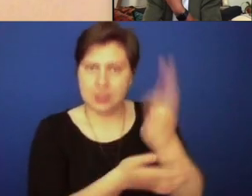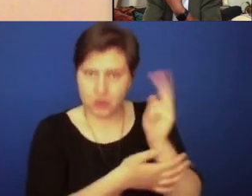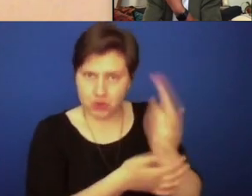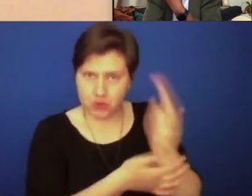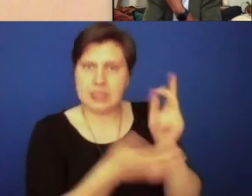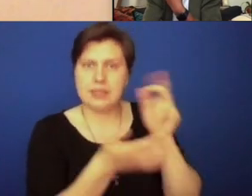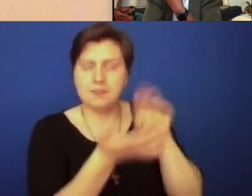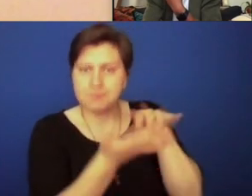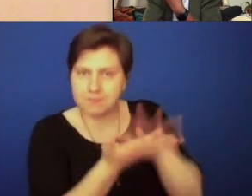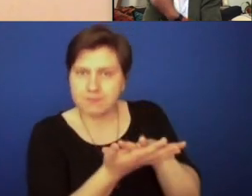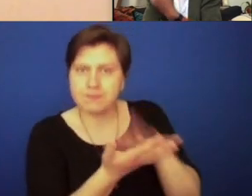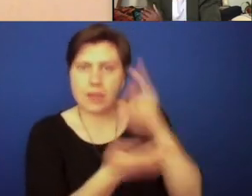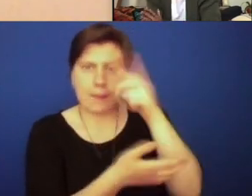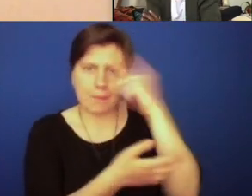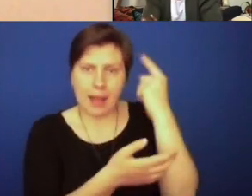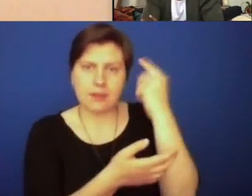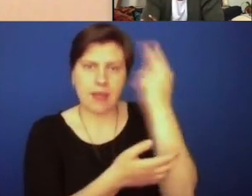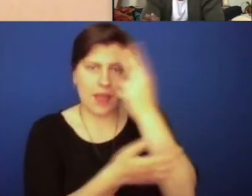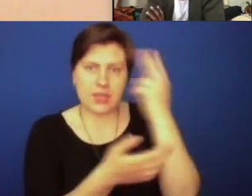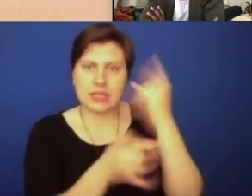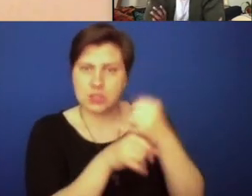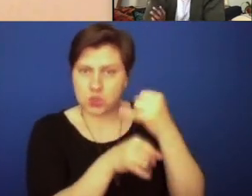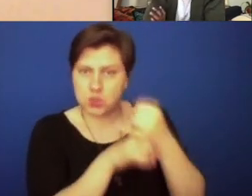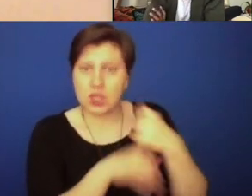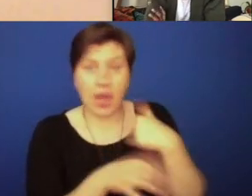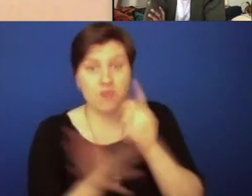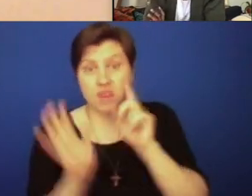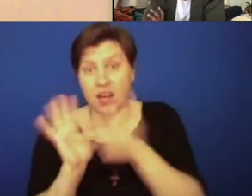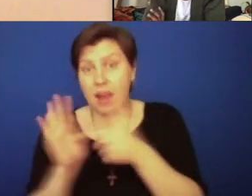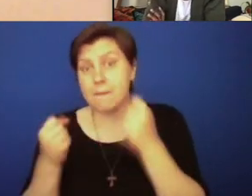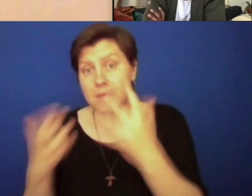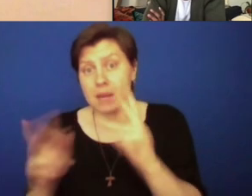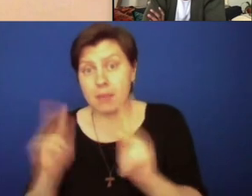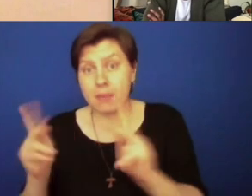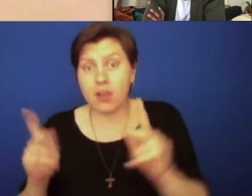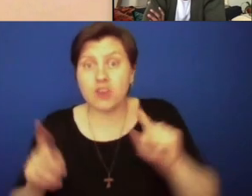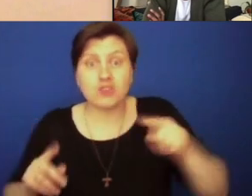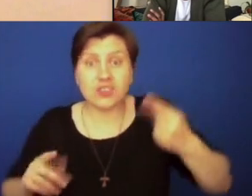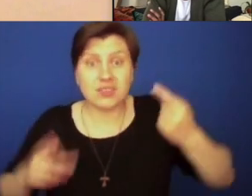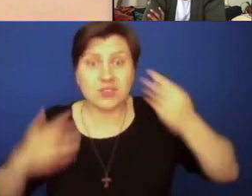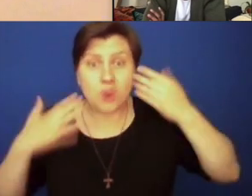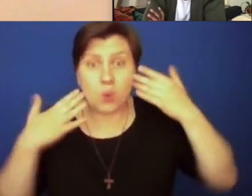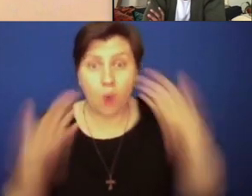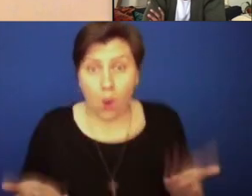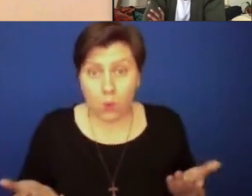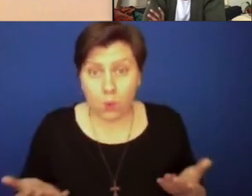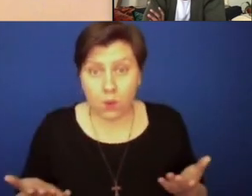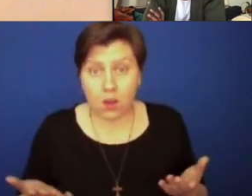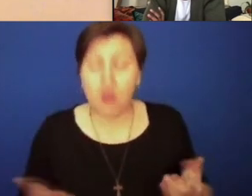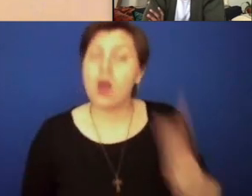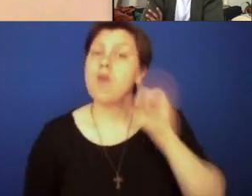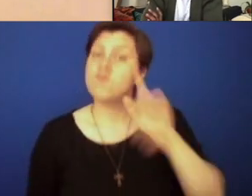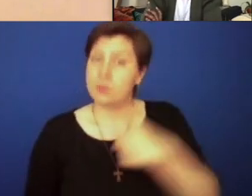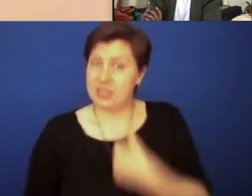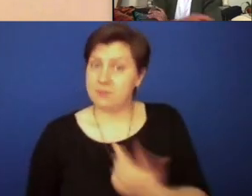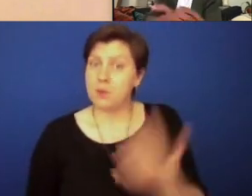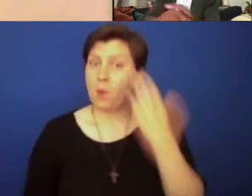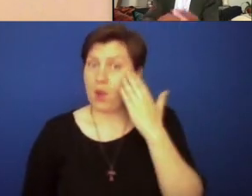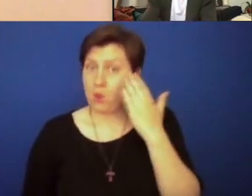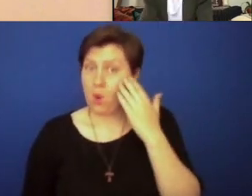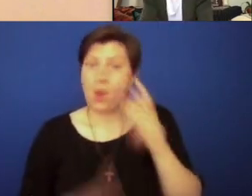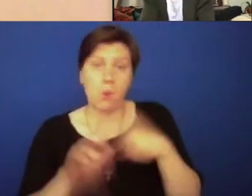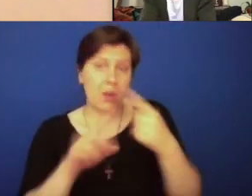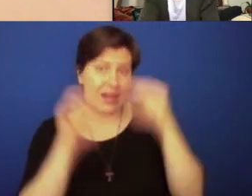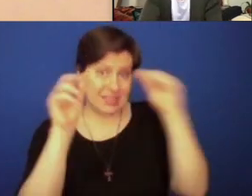institutions because I do recognize that there are many people who sincerely don't know this history. But for me, what I know, and